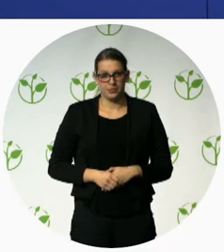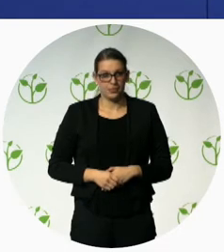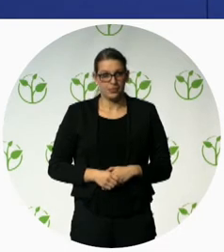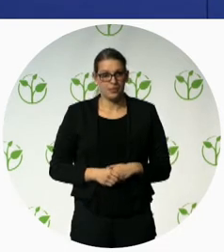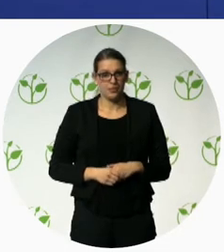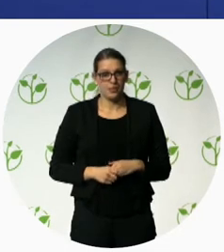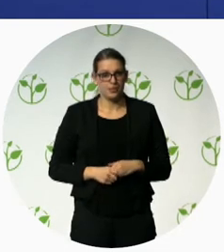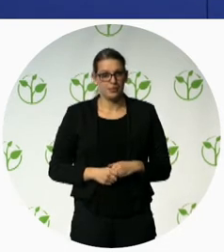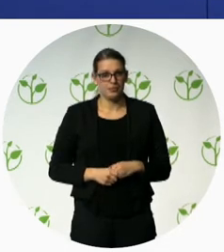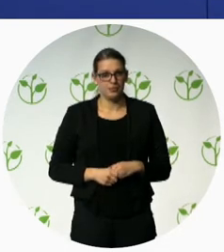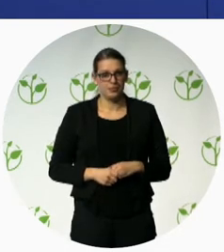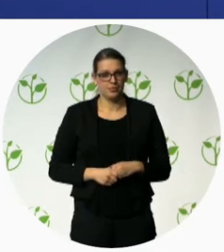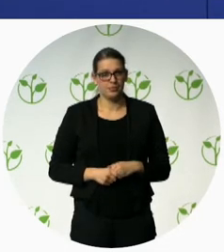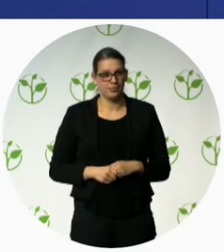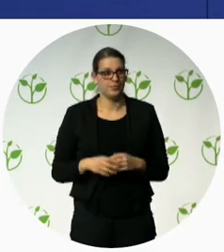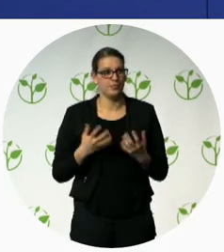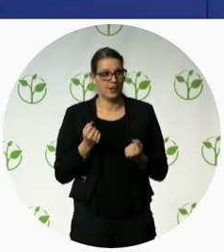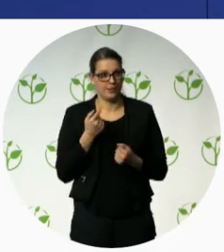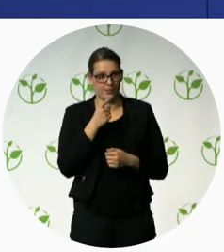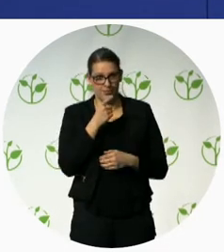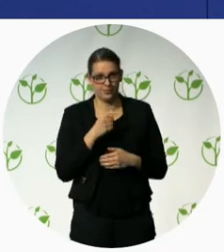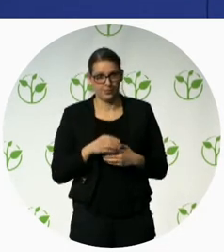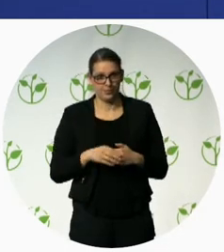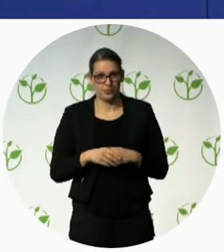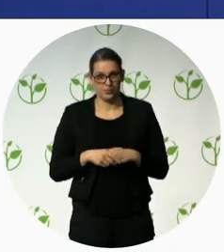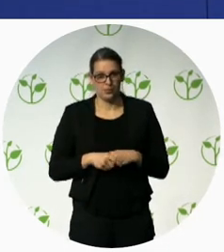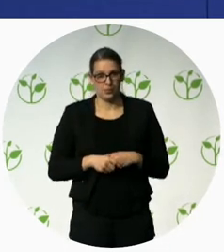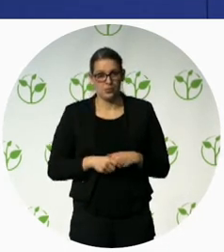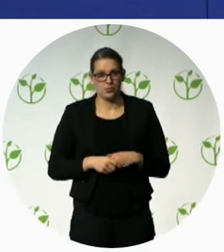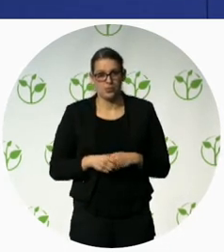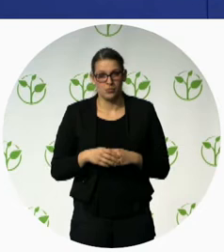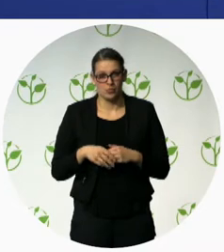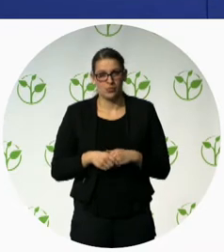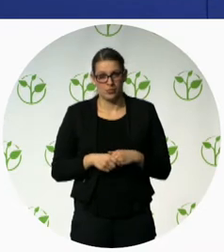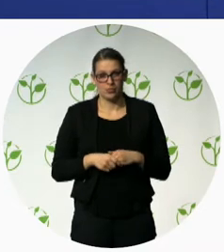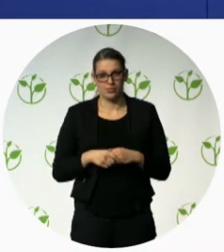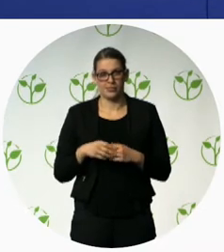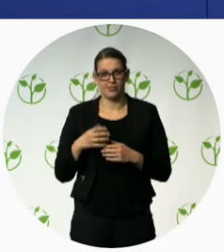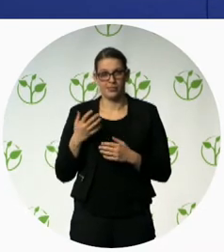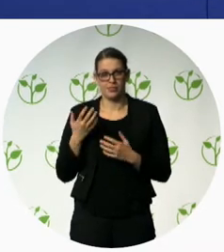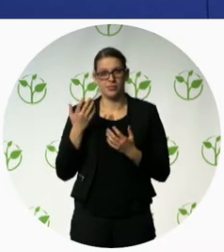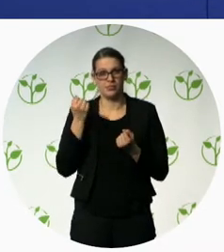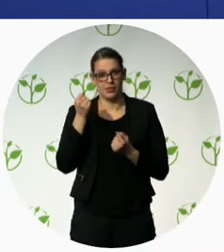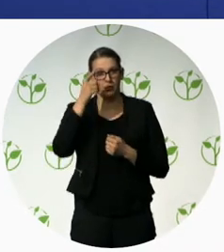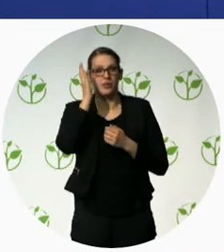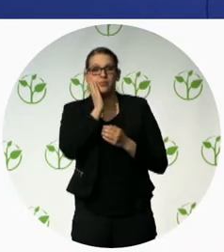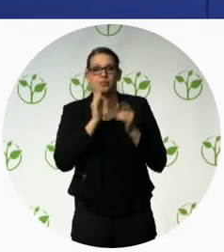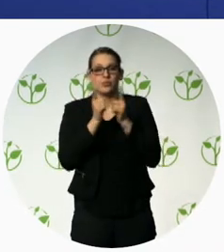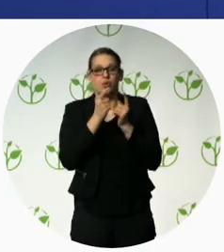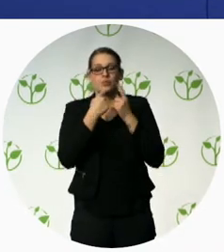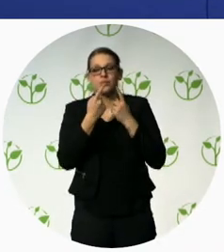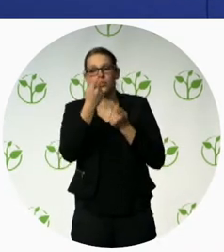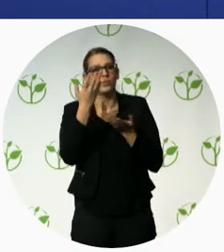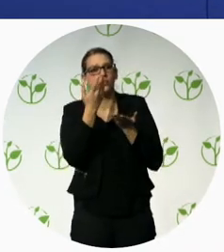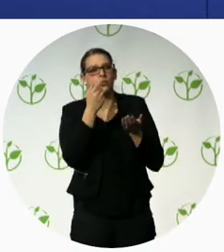microphone just give a brief introduction your name where you're from so that we know who you are and I'd like to take a moment here to